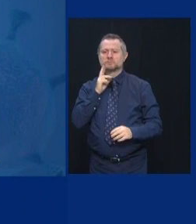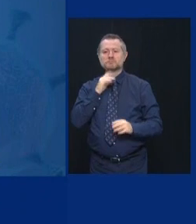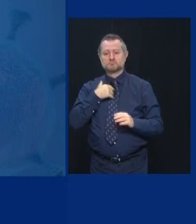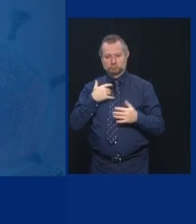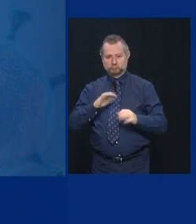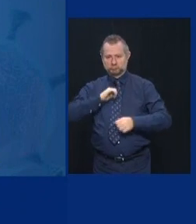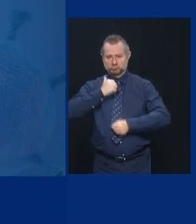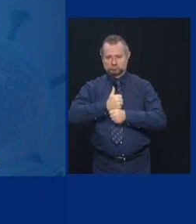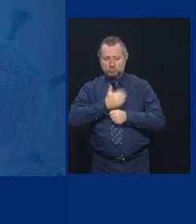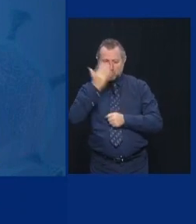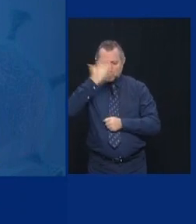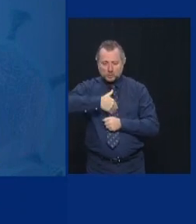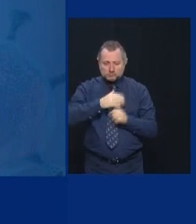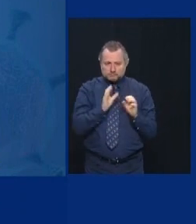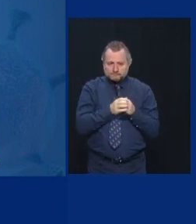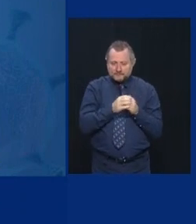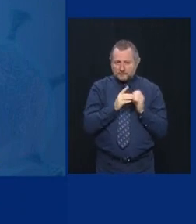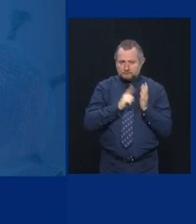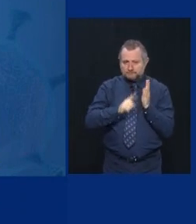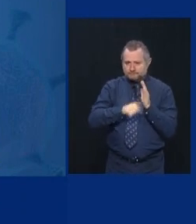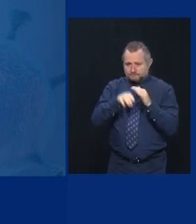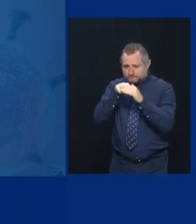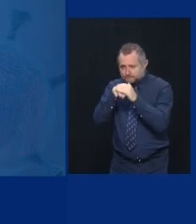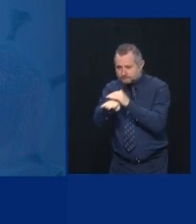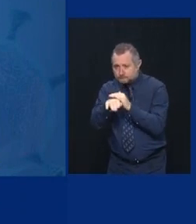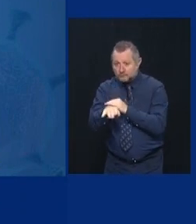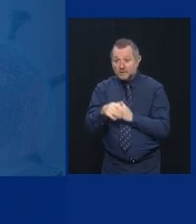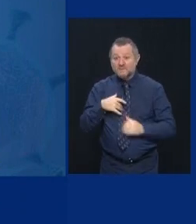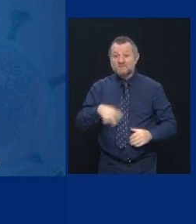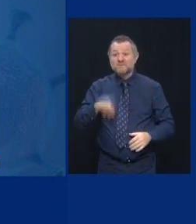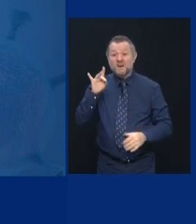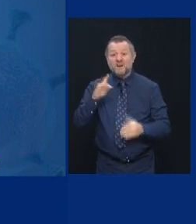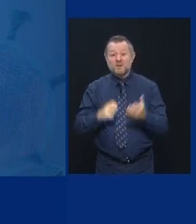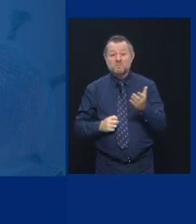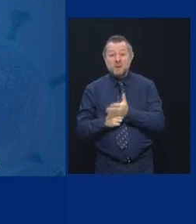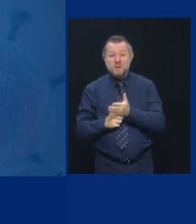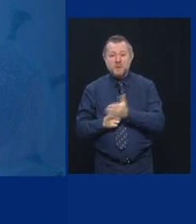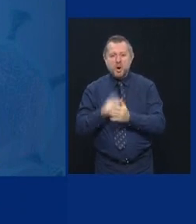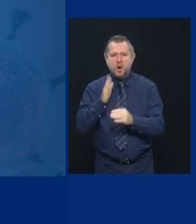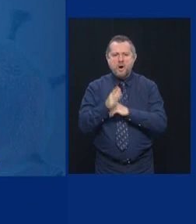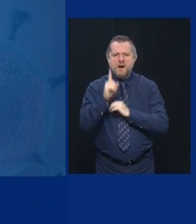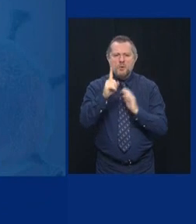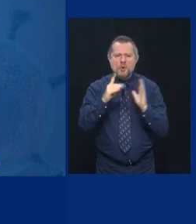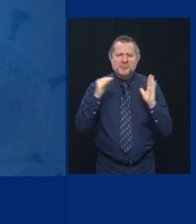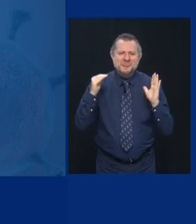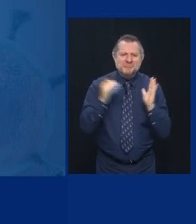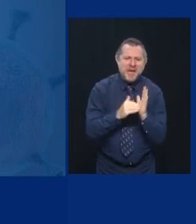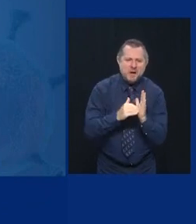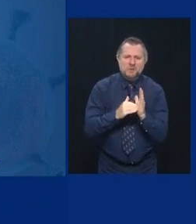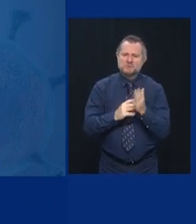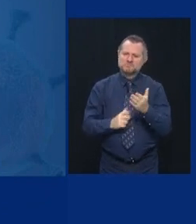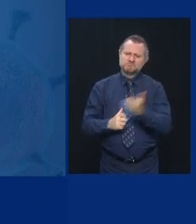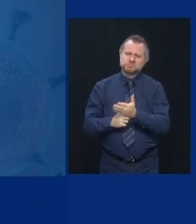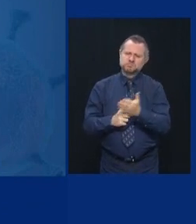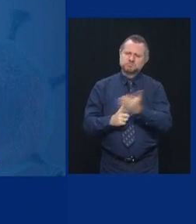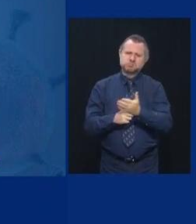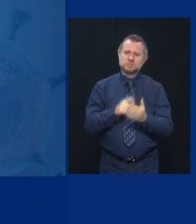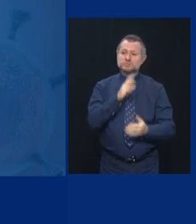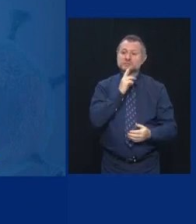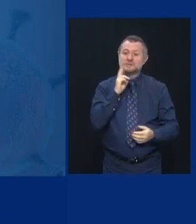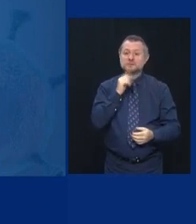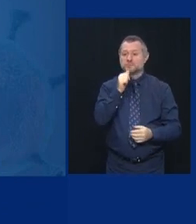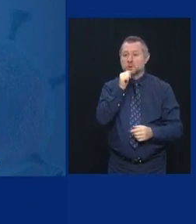did over a thousand violations. And you know what? Compliance with bars and restaurants is